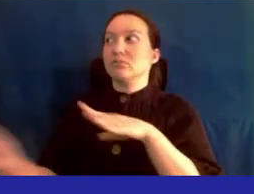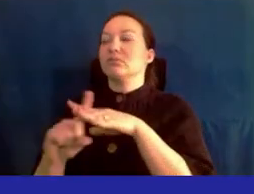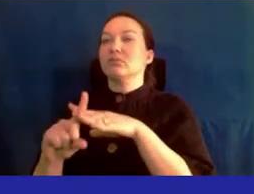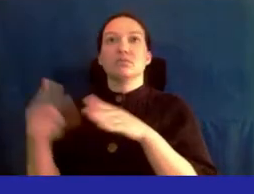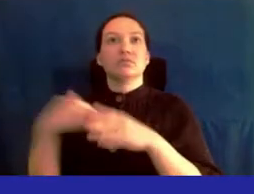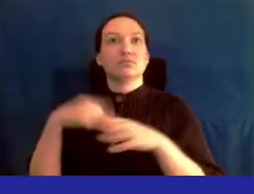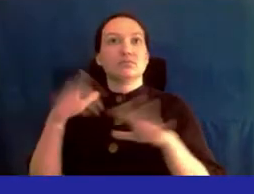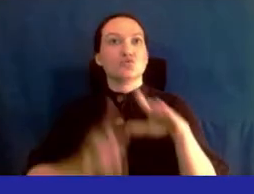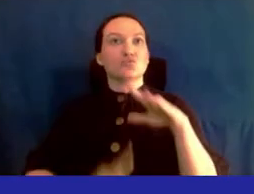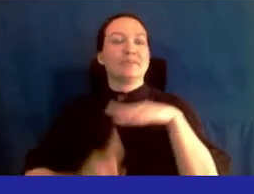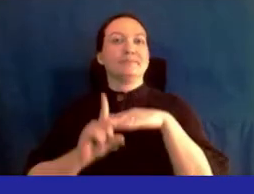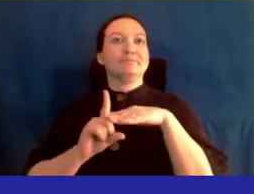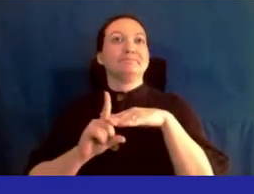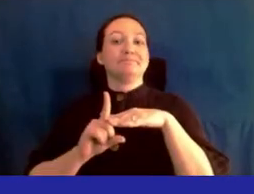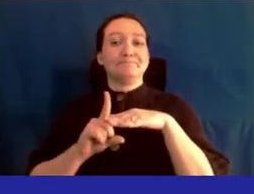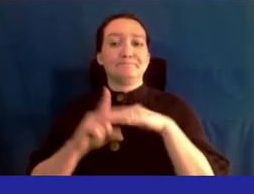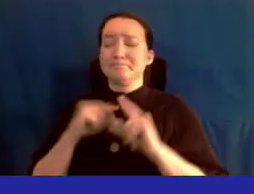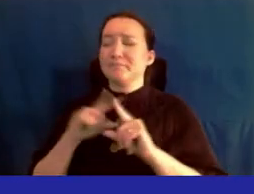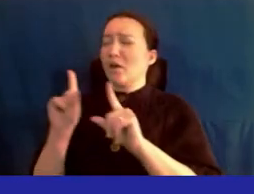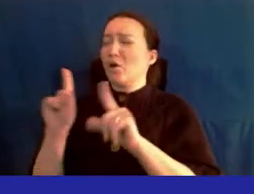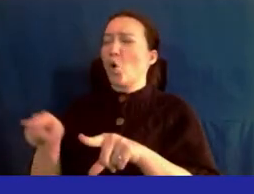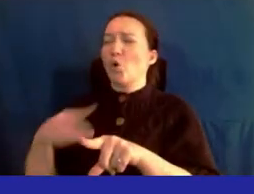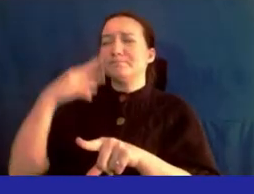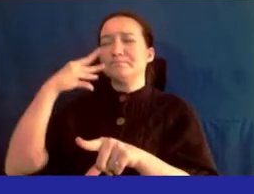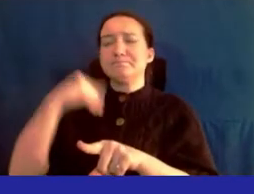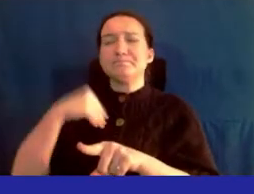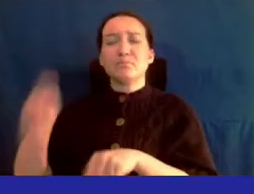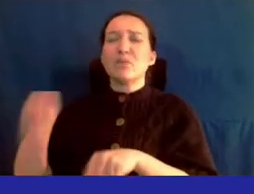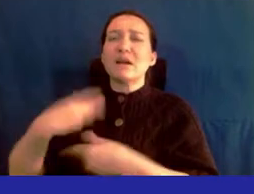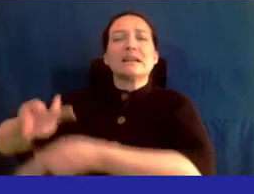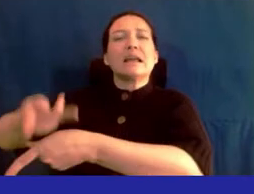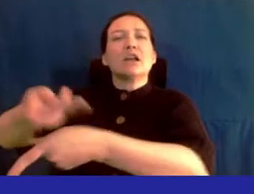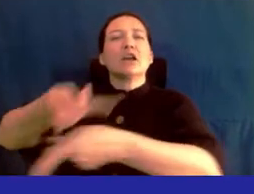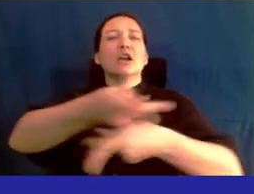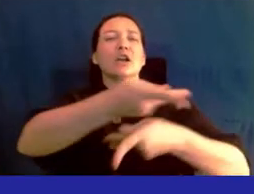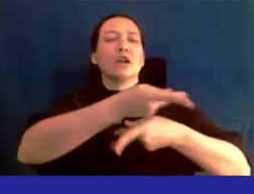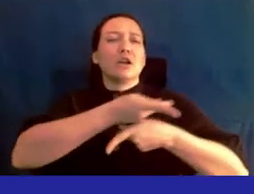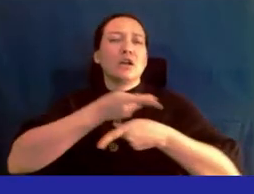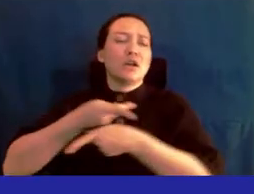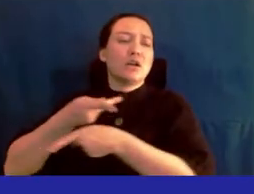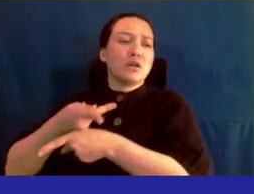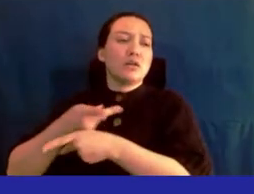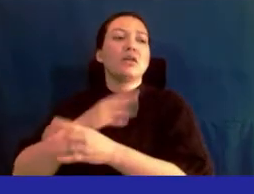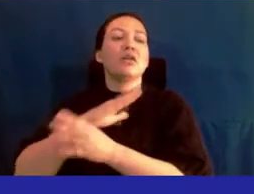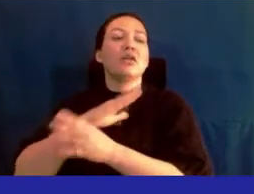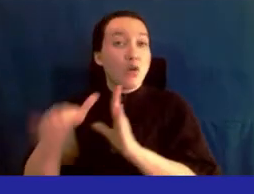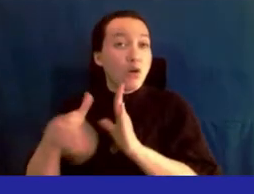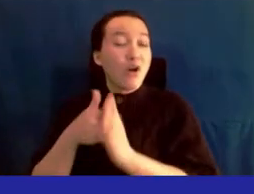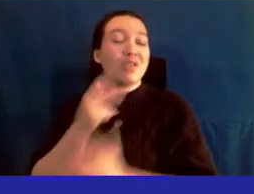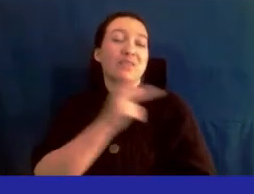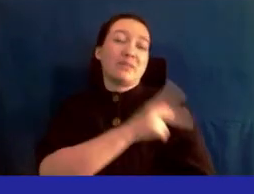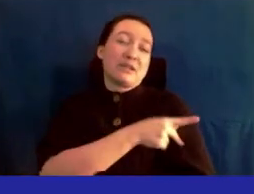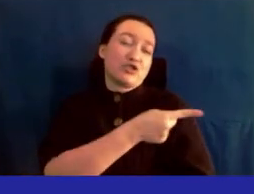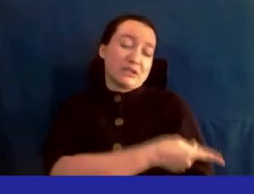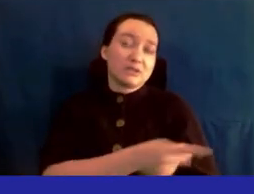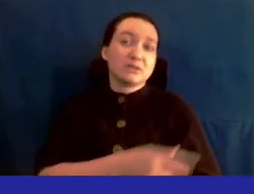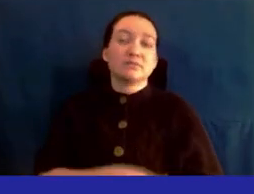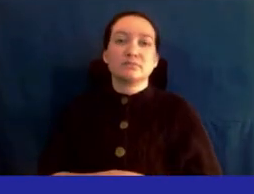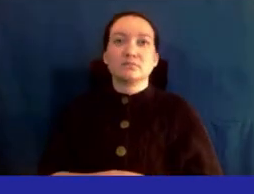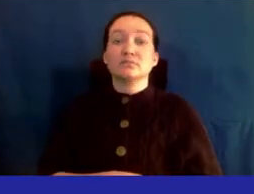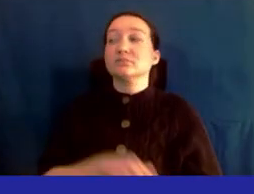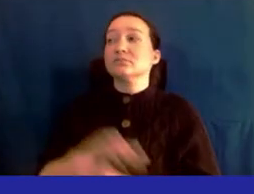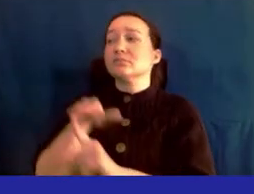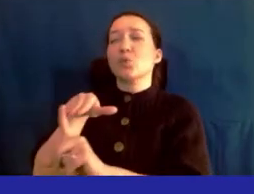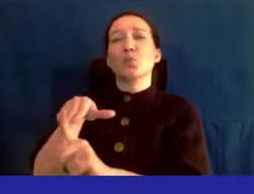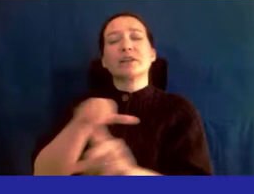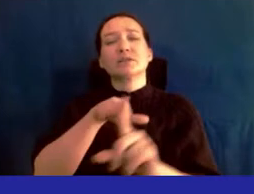to action. I went to the frontline and provided care for all of our patients. I want to raise